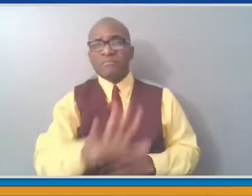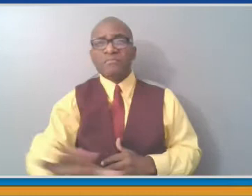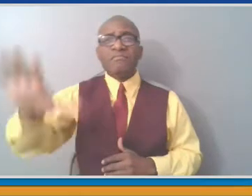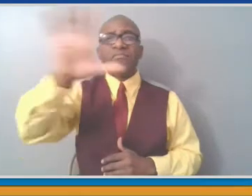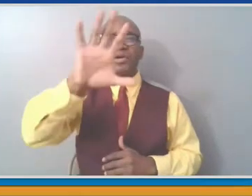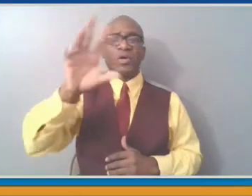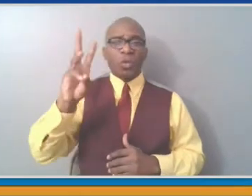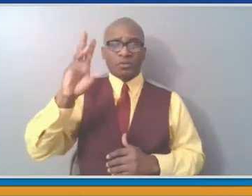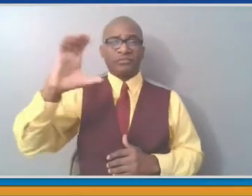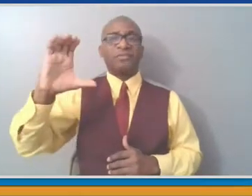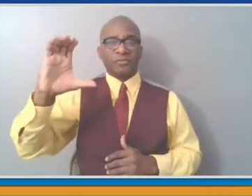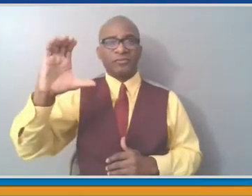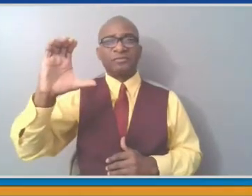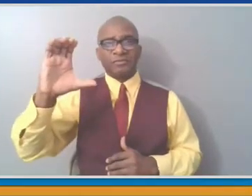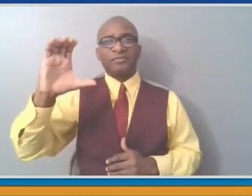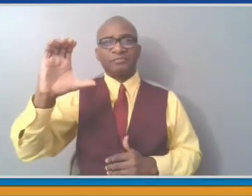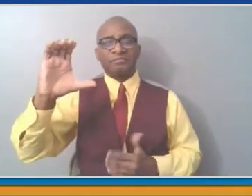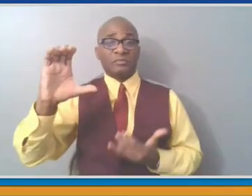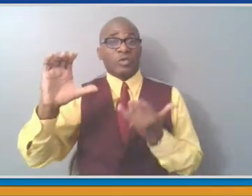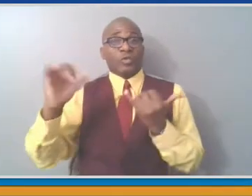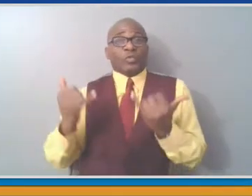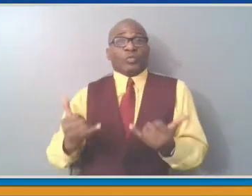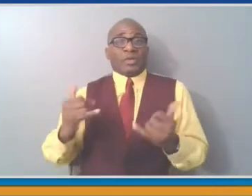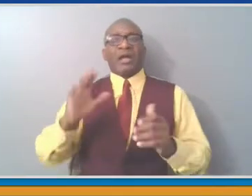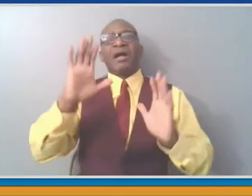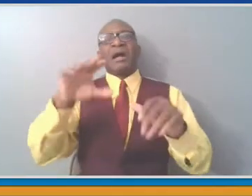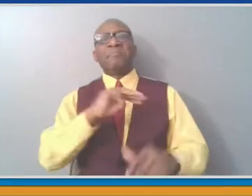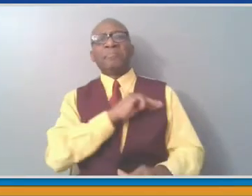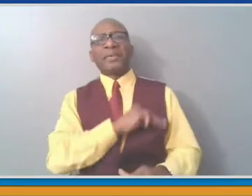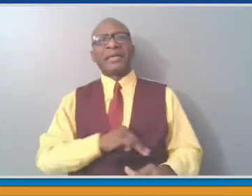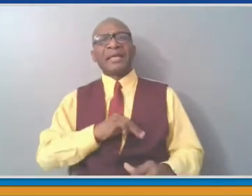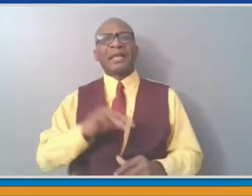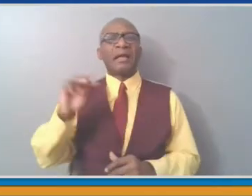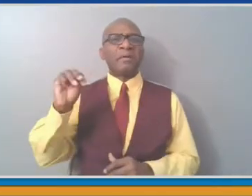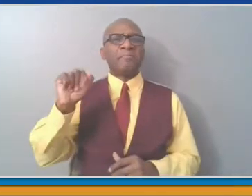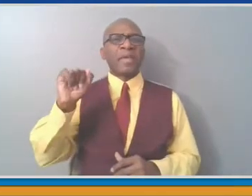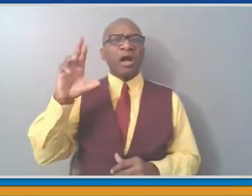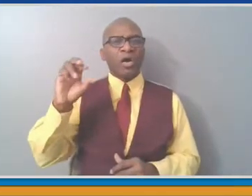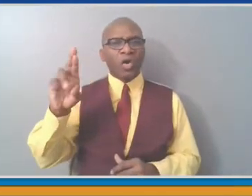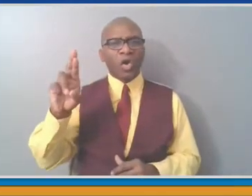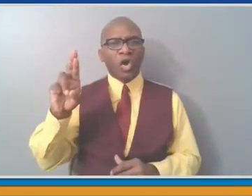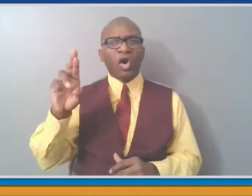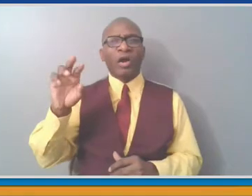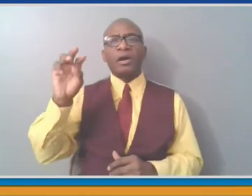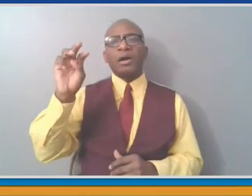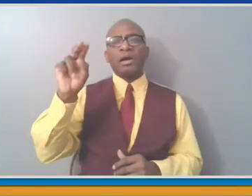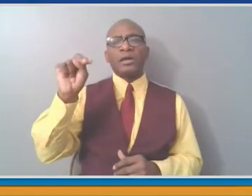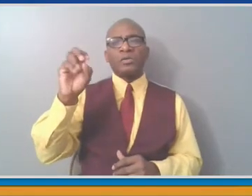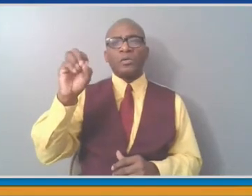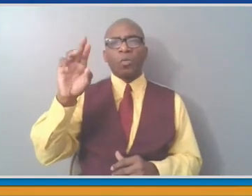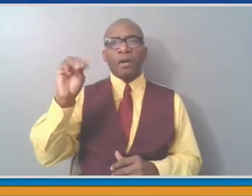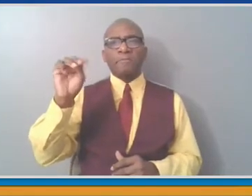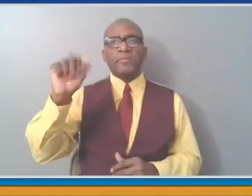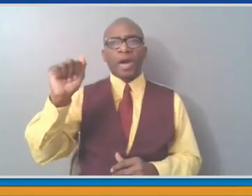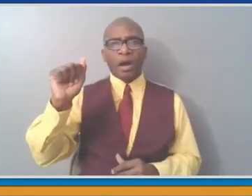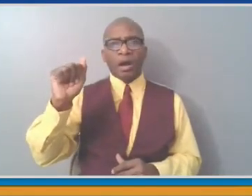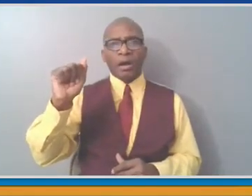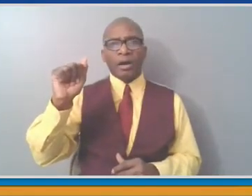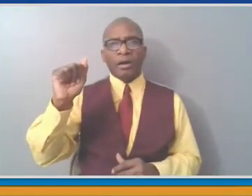Mayor Noam Bramson to come, give us an update on what's happening in New Rochelle. And Mr. Mayor, so far? So good. Getting better.